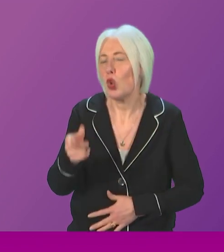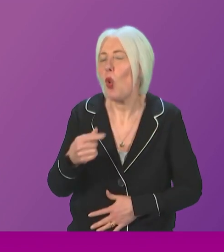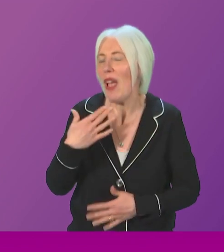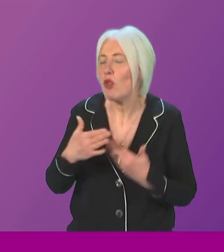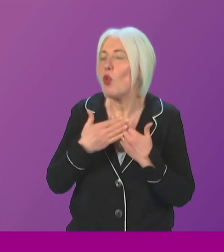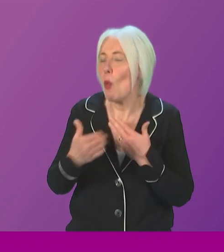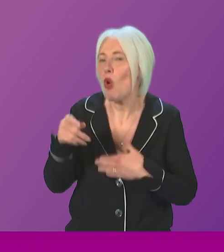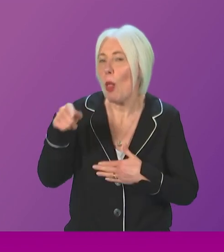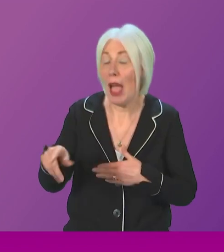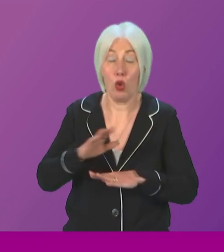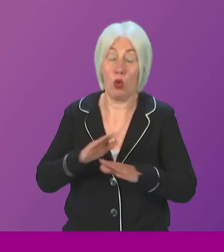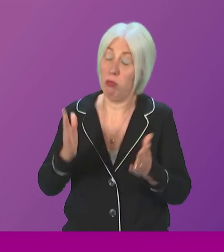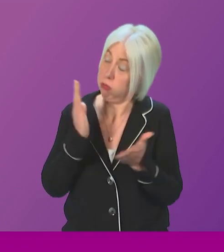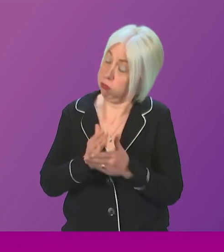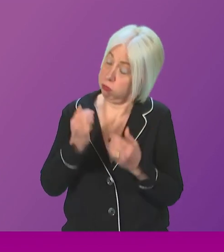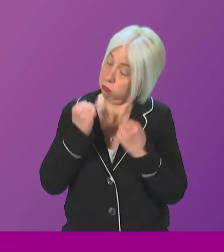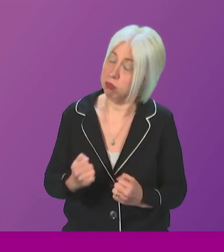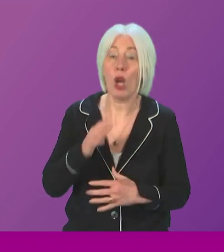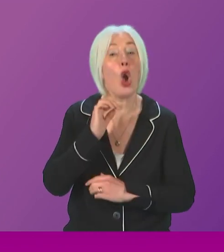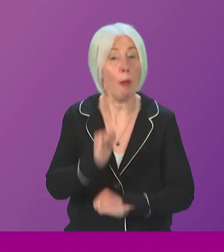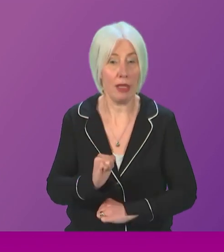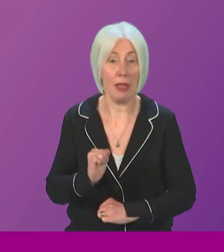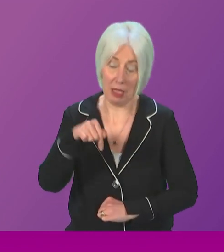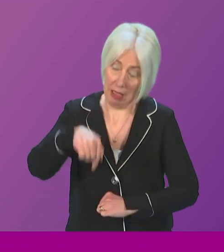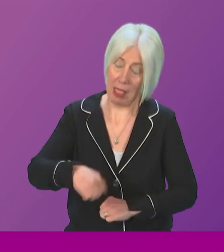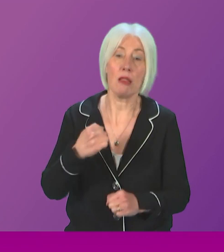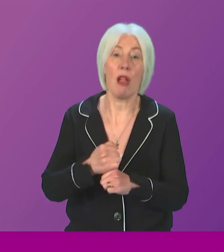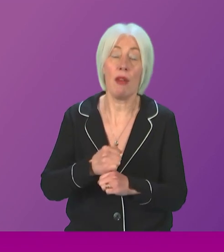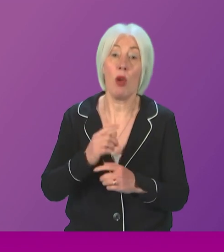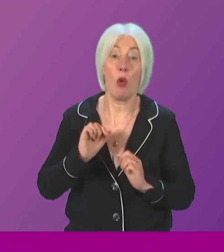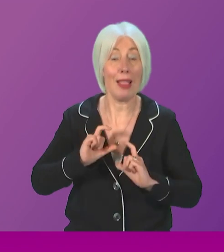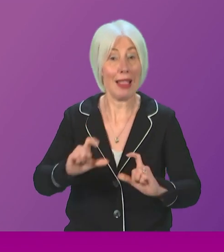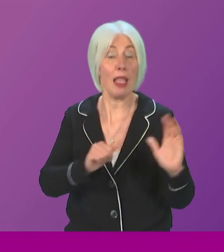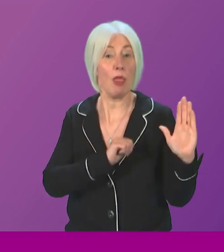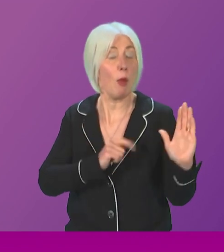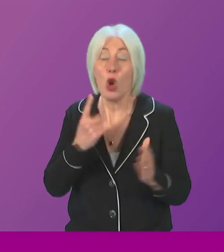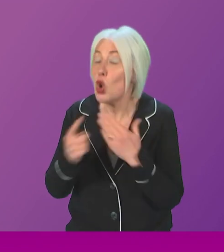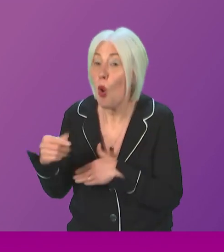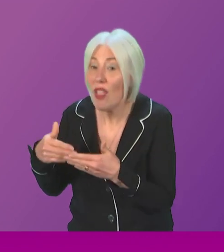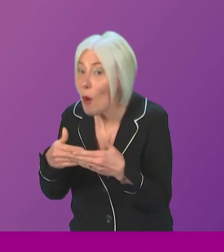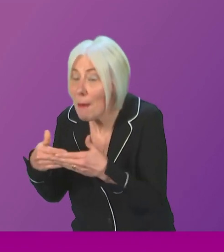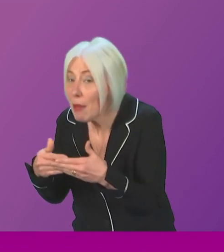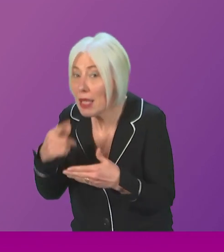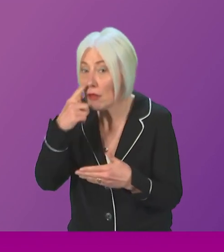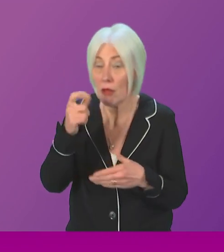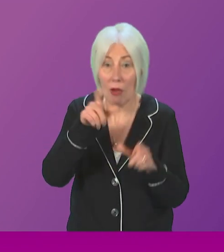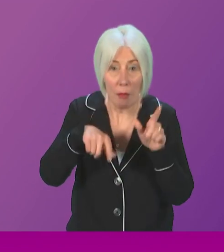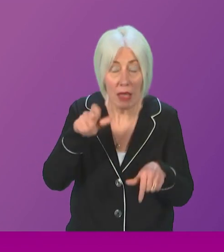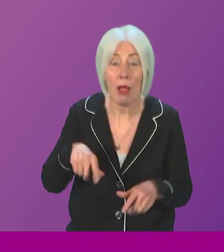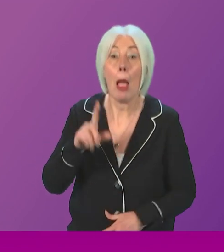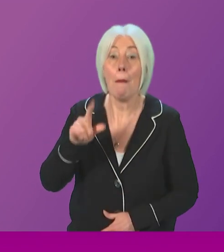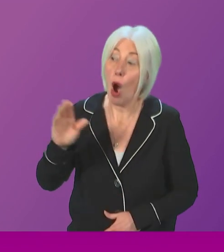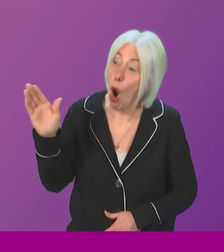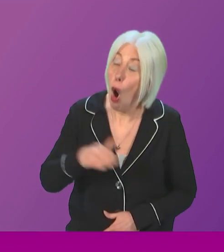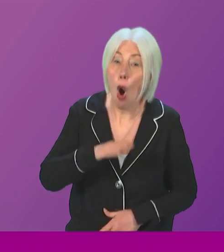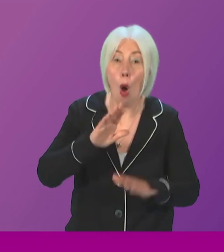give, as I say, an unequivocal commitment to ensuring that this Government keeps the promise, not just for babies and young people – that is important – but, of course,